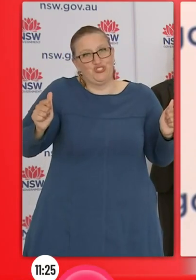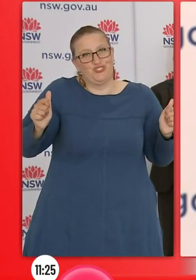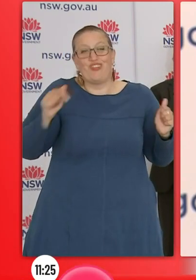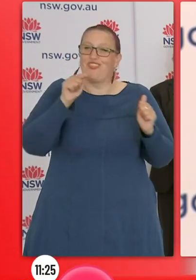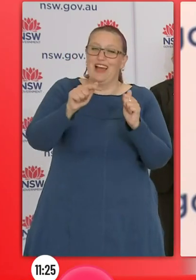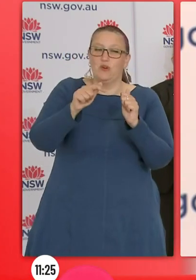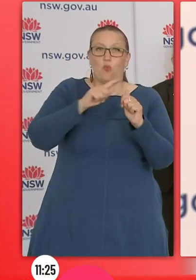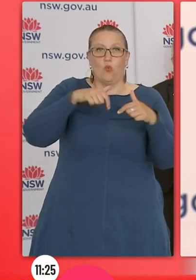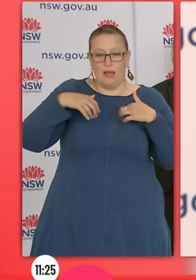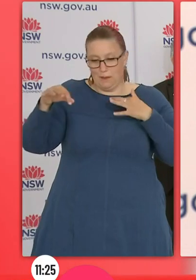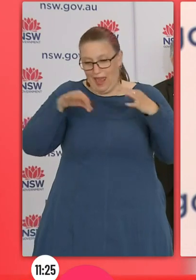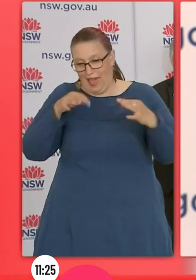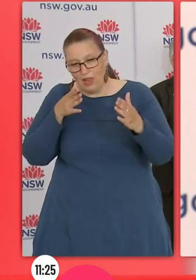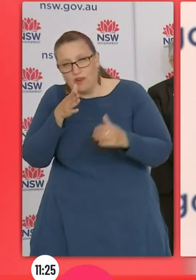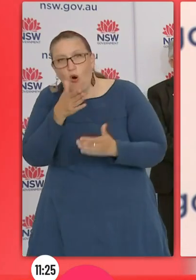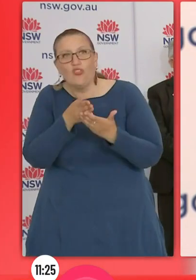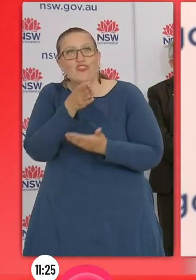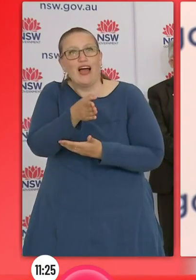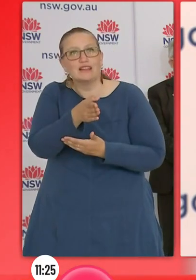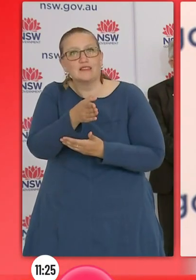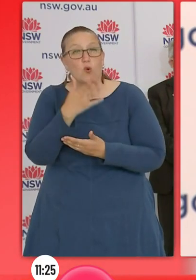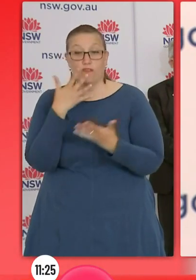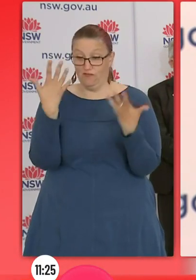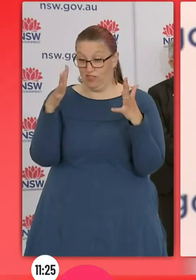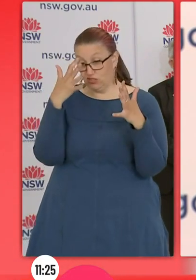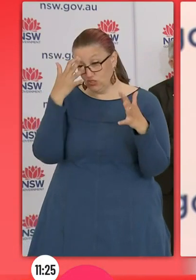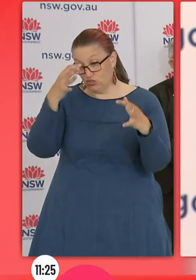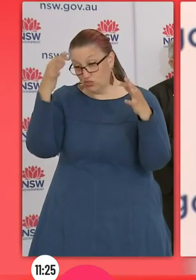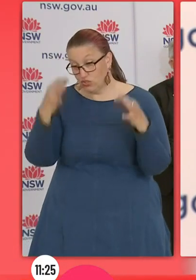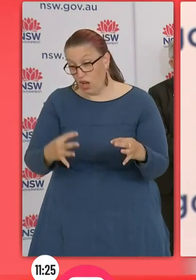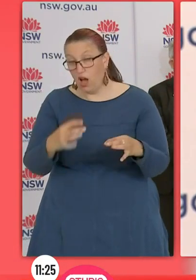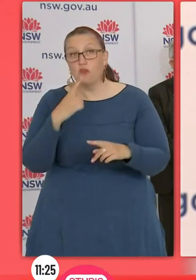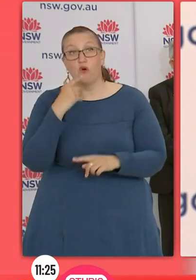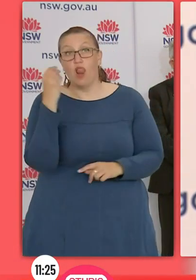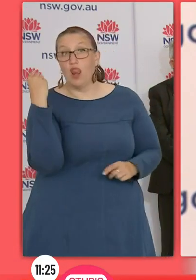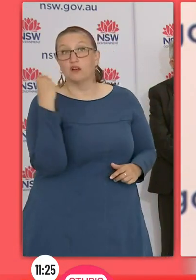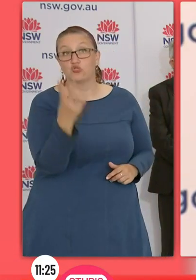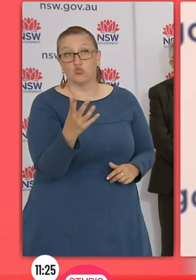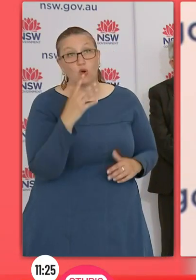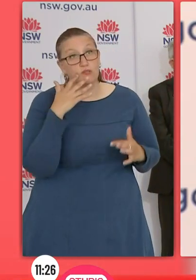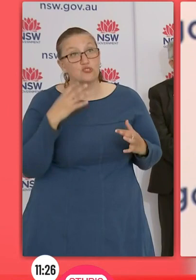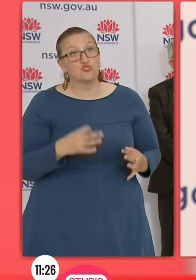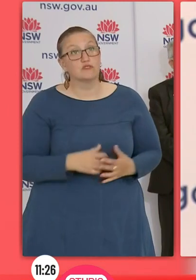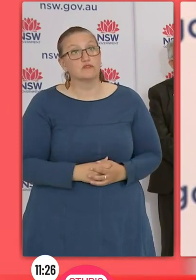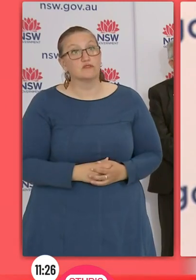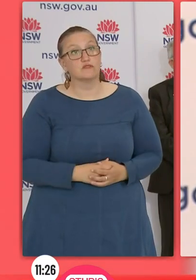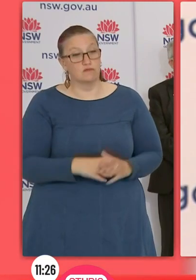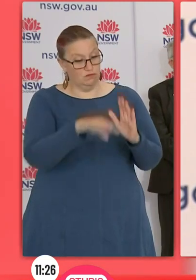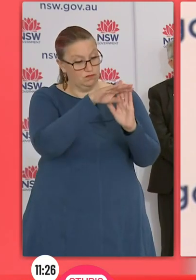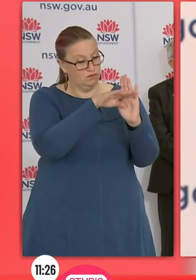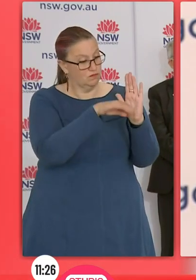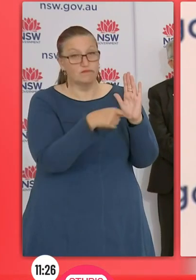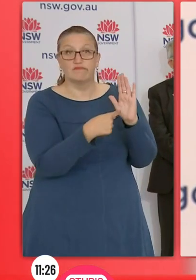is what we'll obviously convey to the community as soon as we finalise those plans. And I'm hoping it won't be too long before we can do that, but it will reflect very